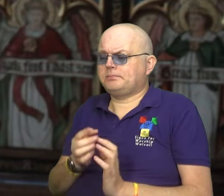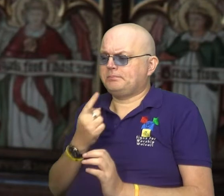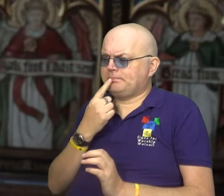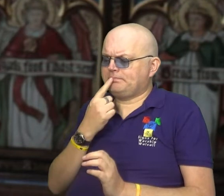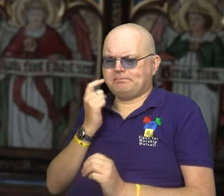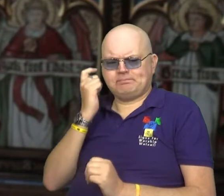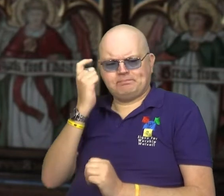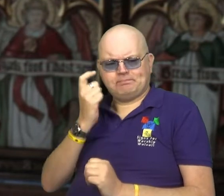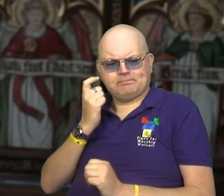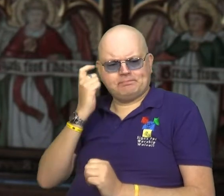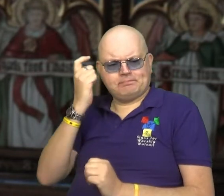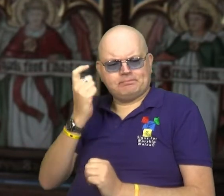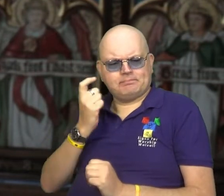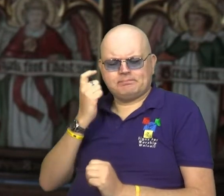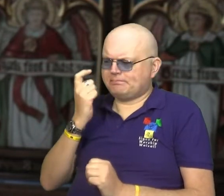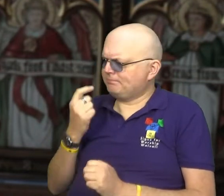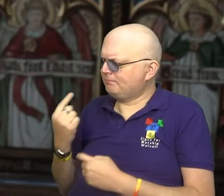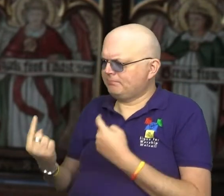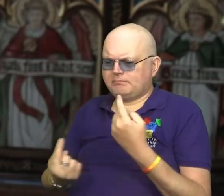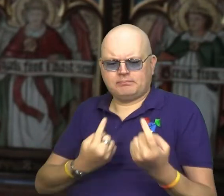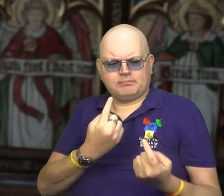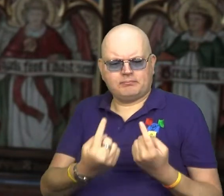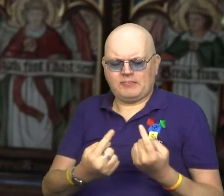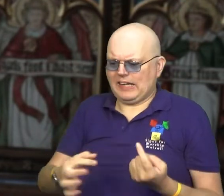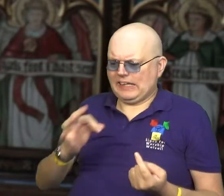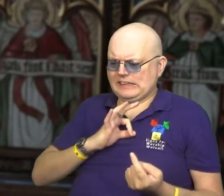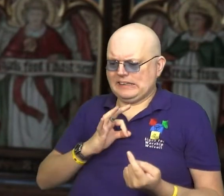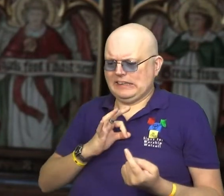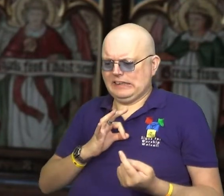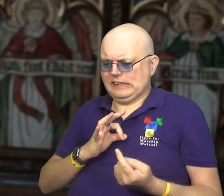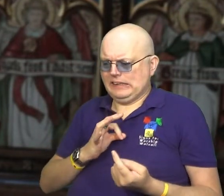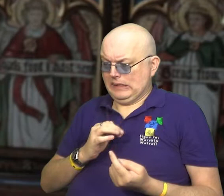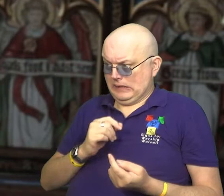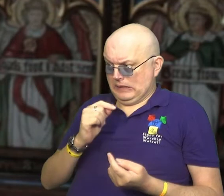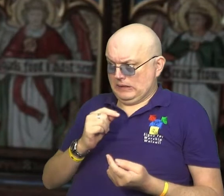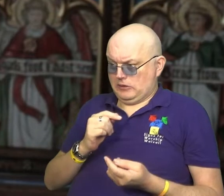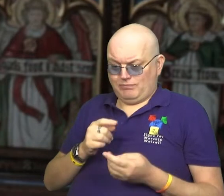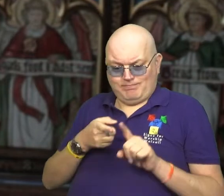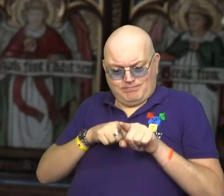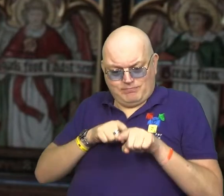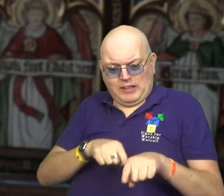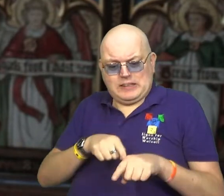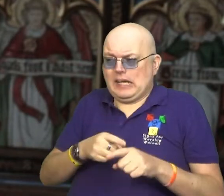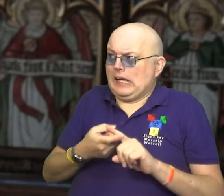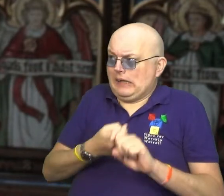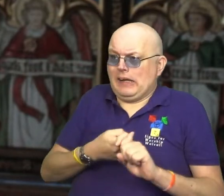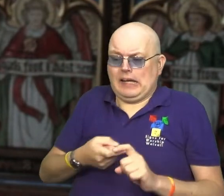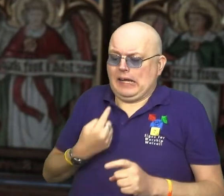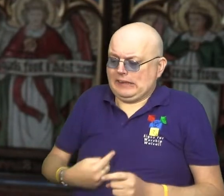And we thought about this over the weekend, and each of us were asked to commit ourselves to that. And